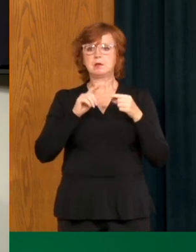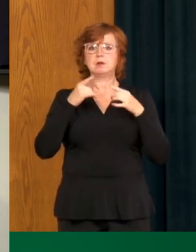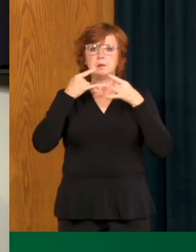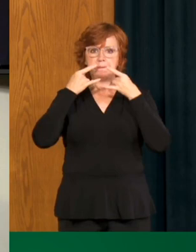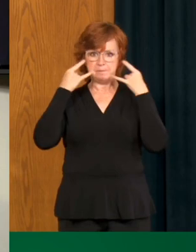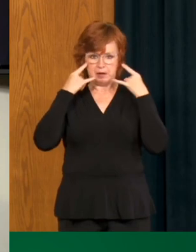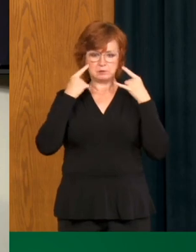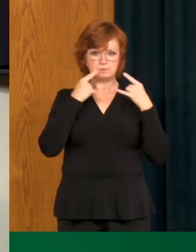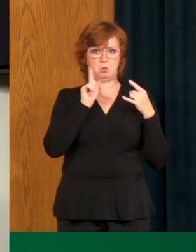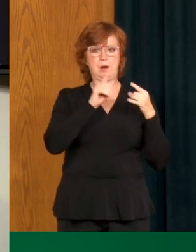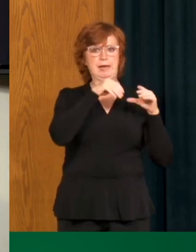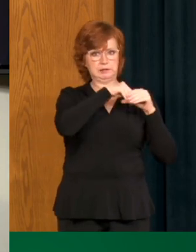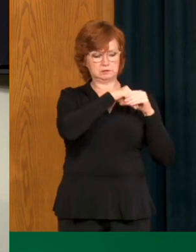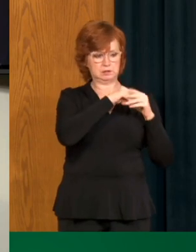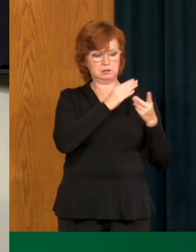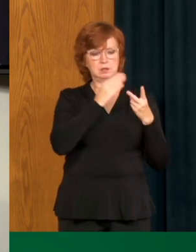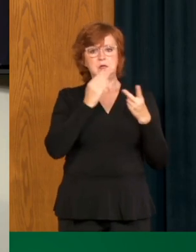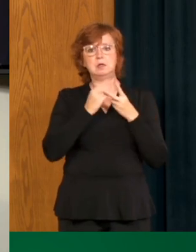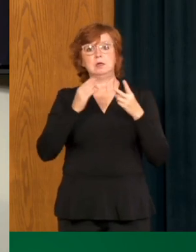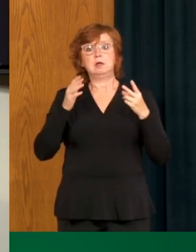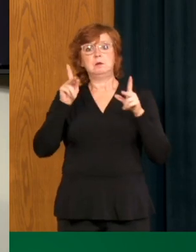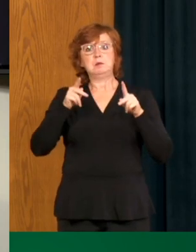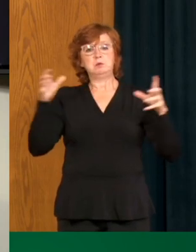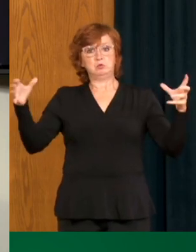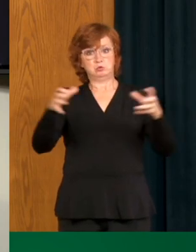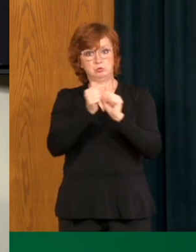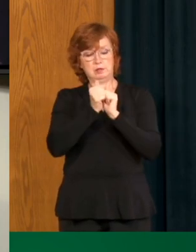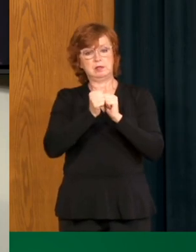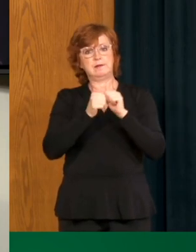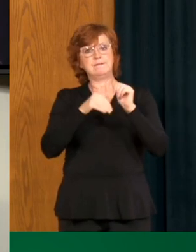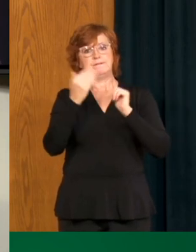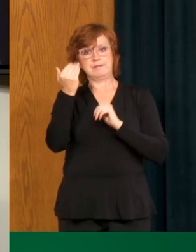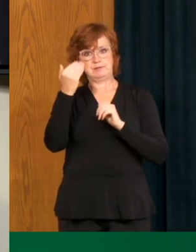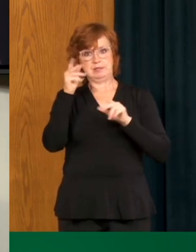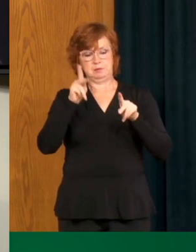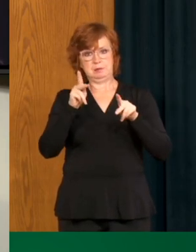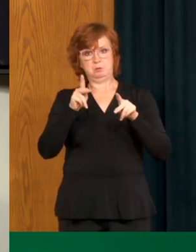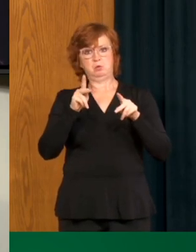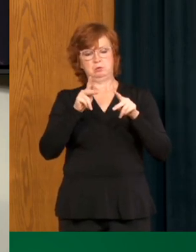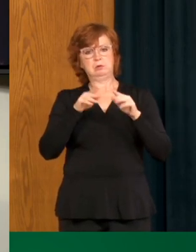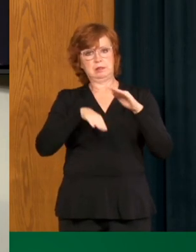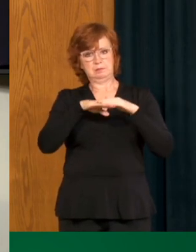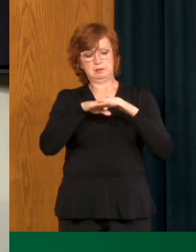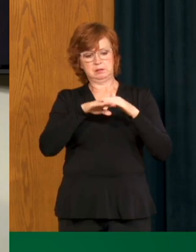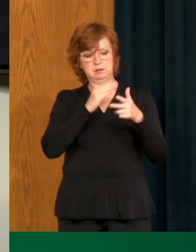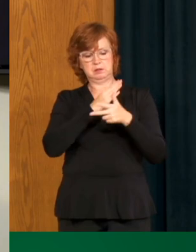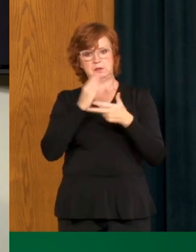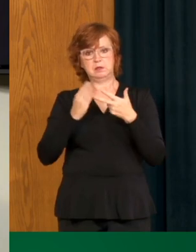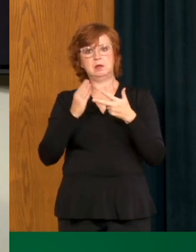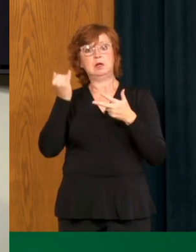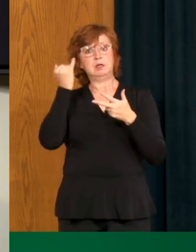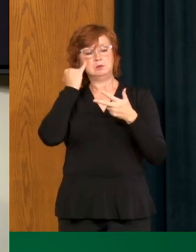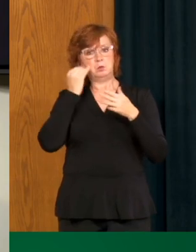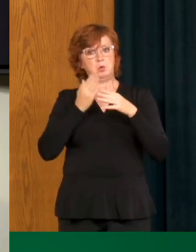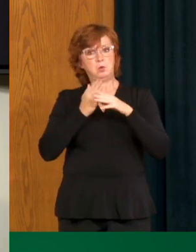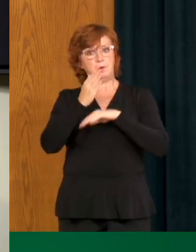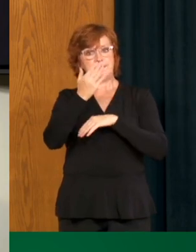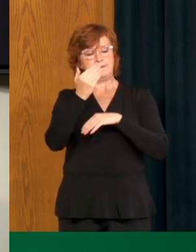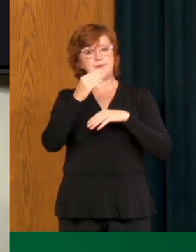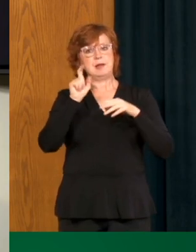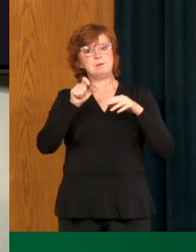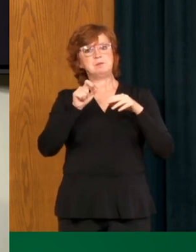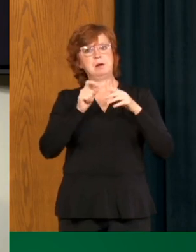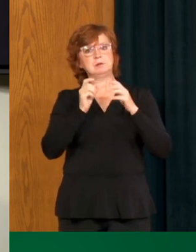small as possible. And if you do have a gathering of up to 30, maintain physical distancing between members who are not part of our